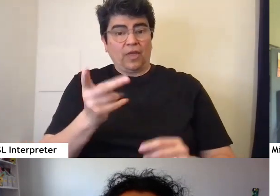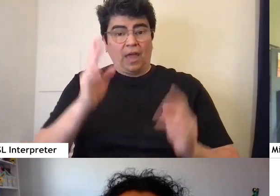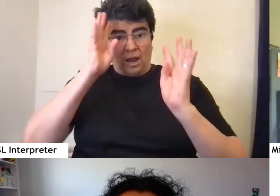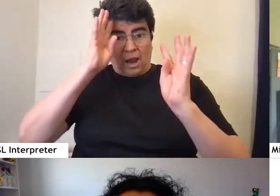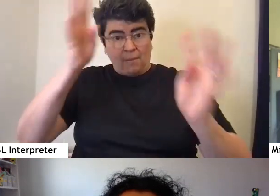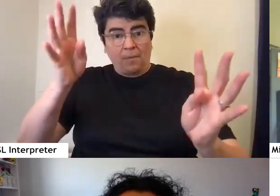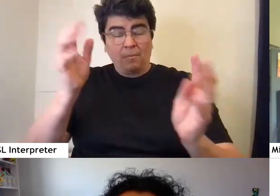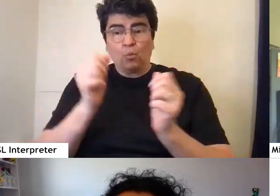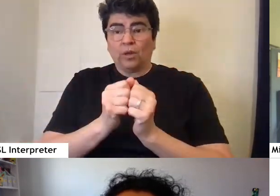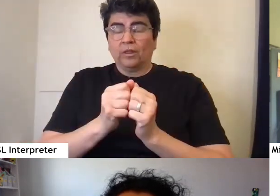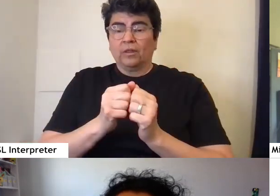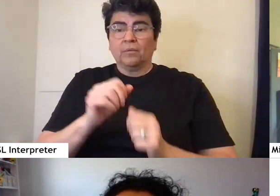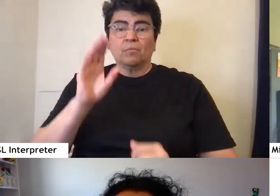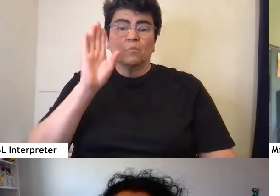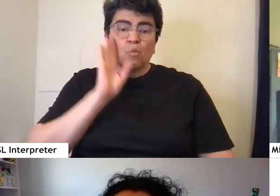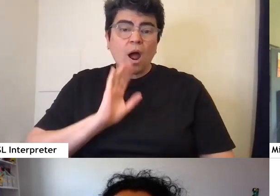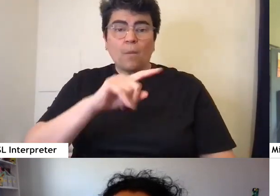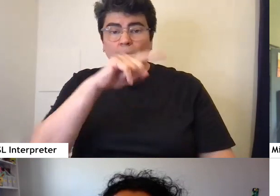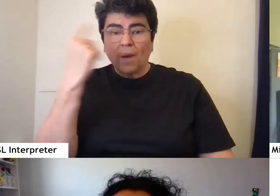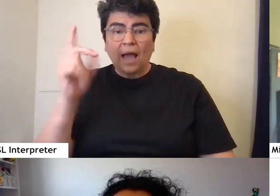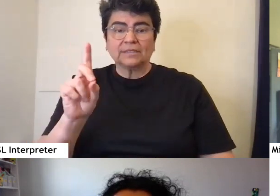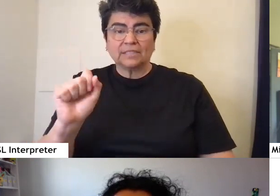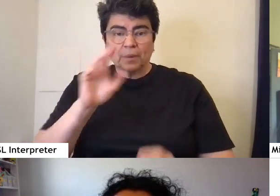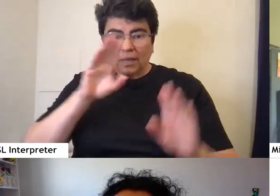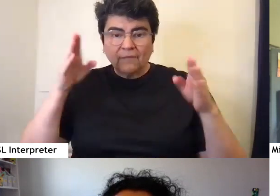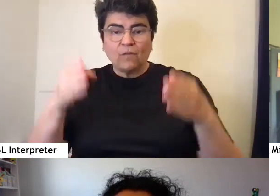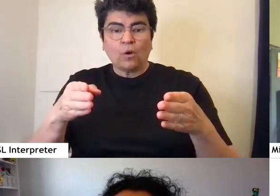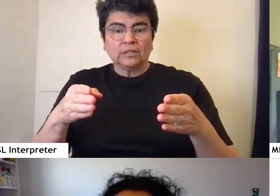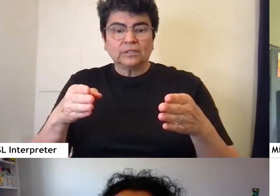brown, black, disability-focused